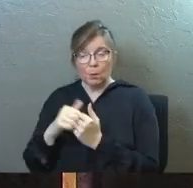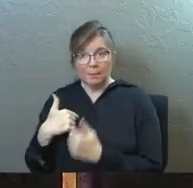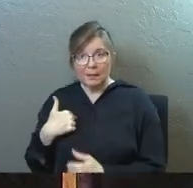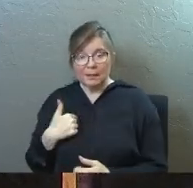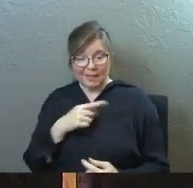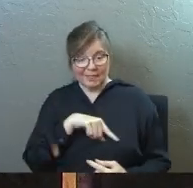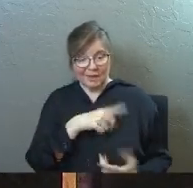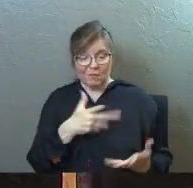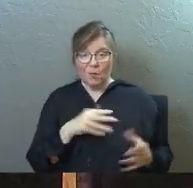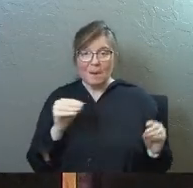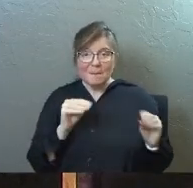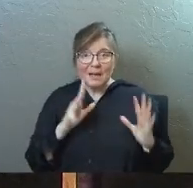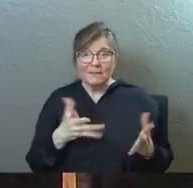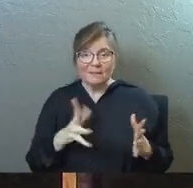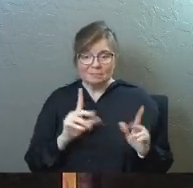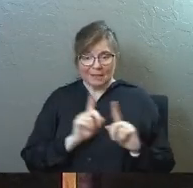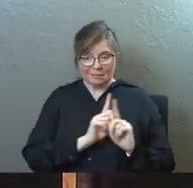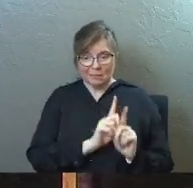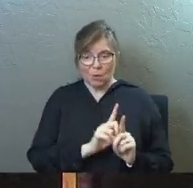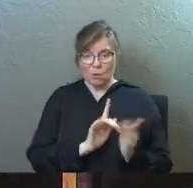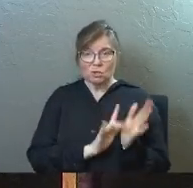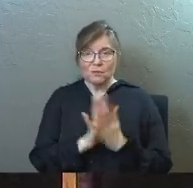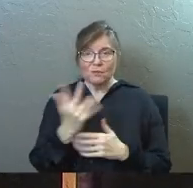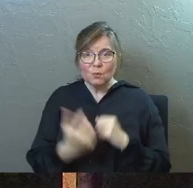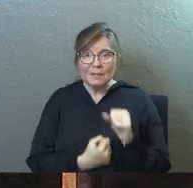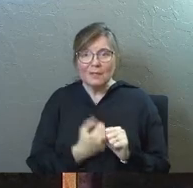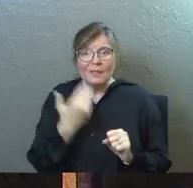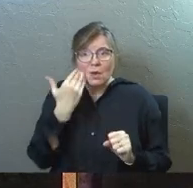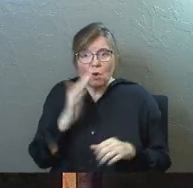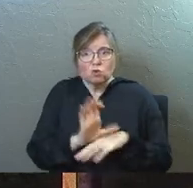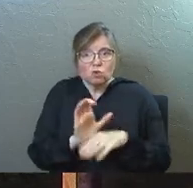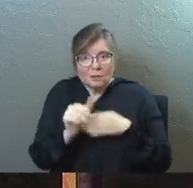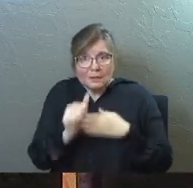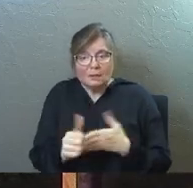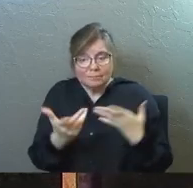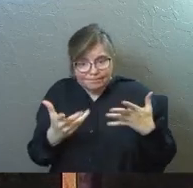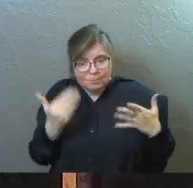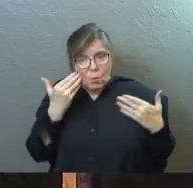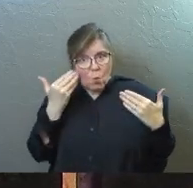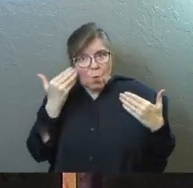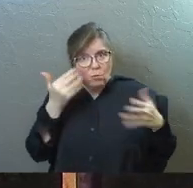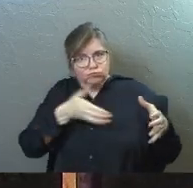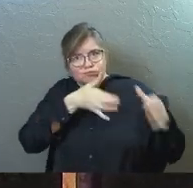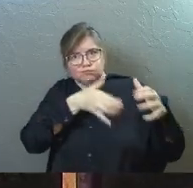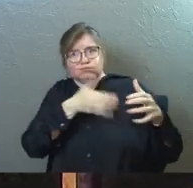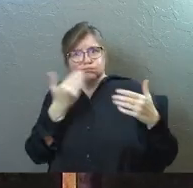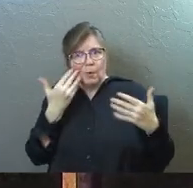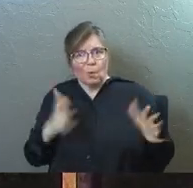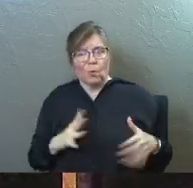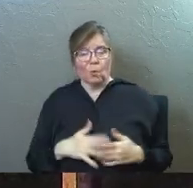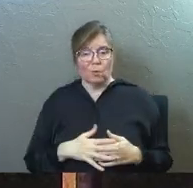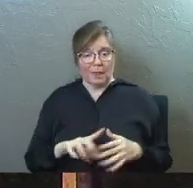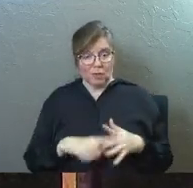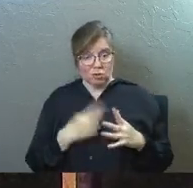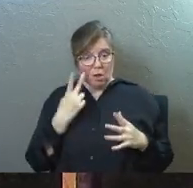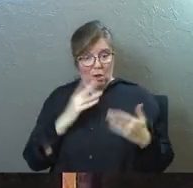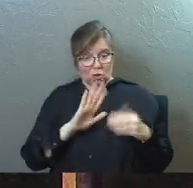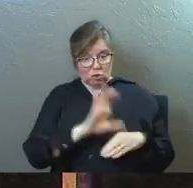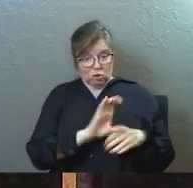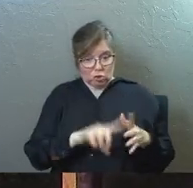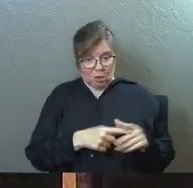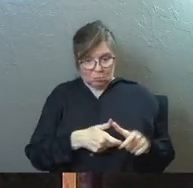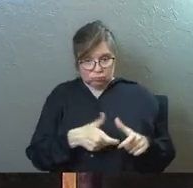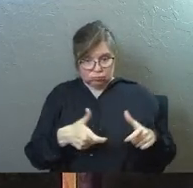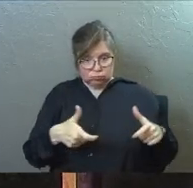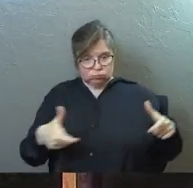And these guys had done miracles. They walk with Jesus for three years. Like they know church leadership. They watch this church in Jerusalem start to blossom. They can